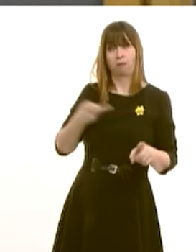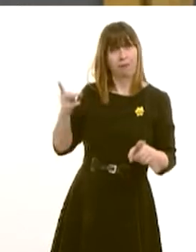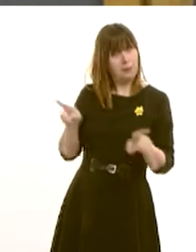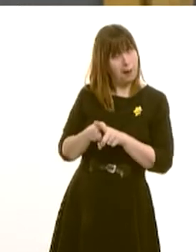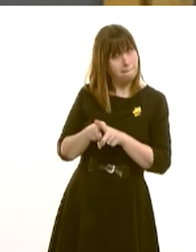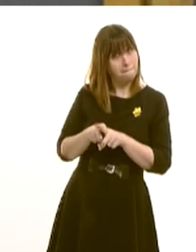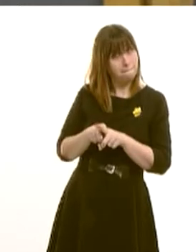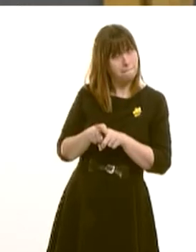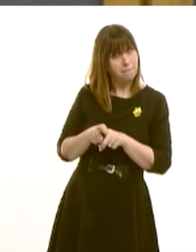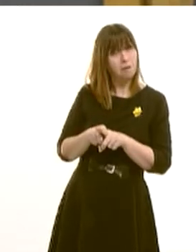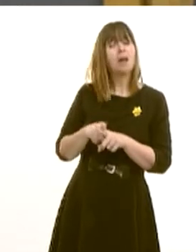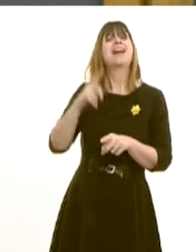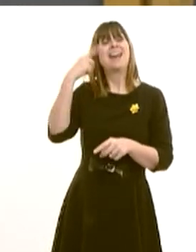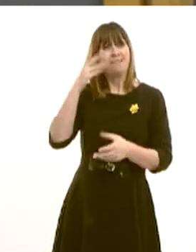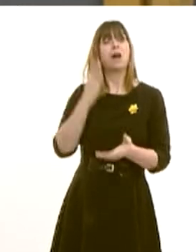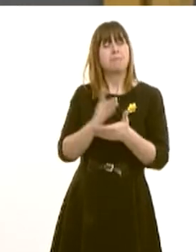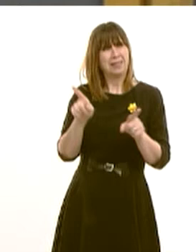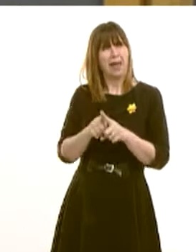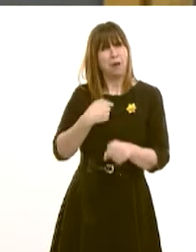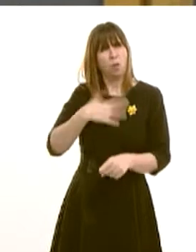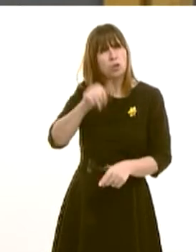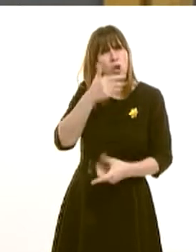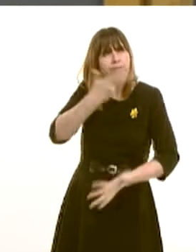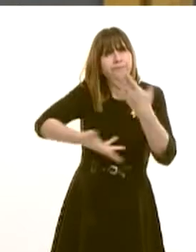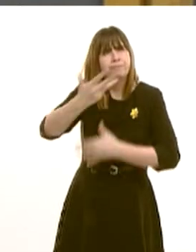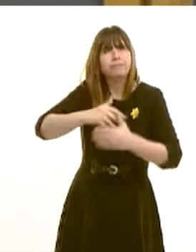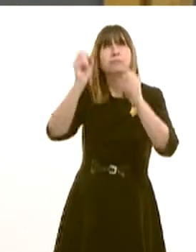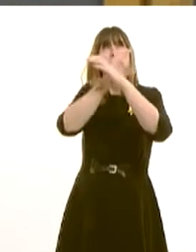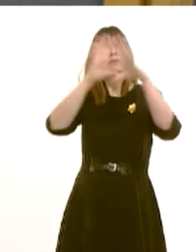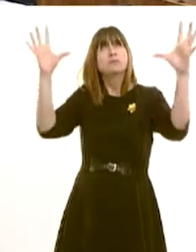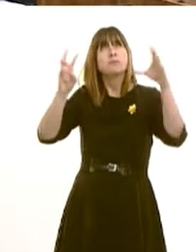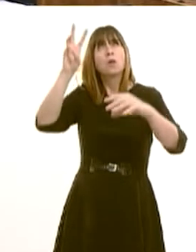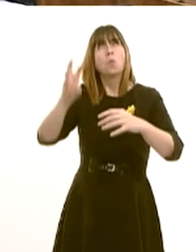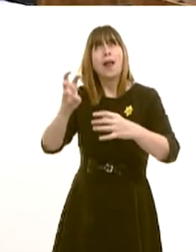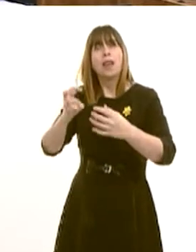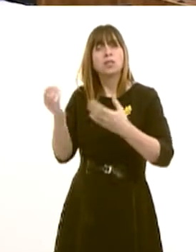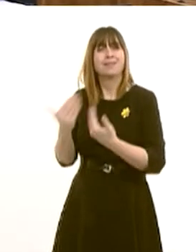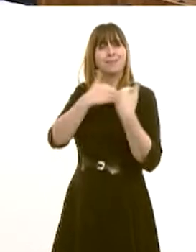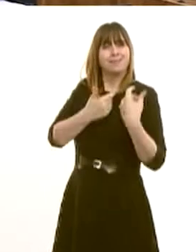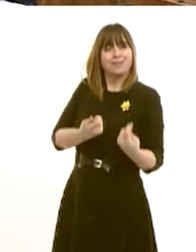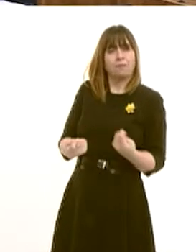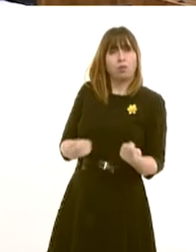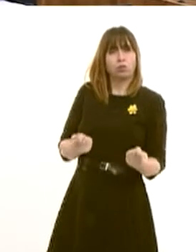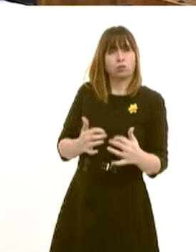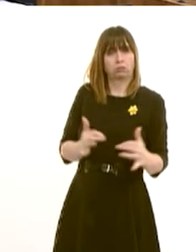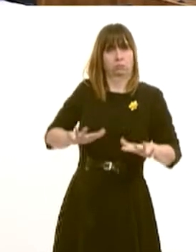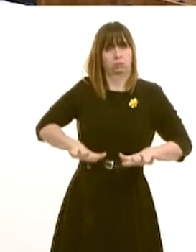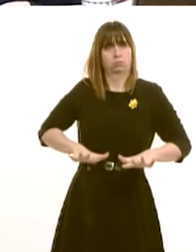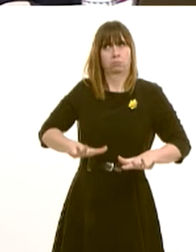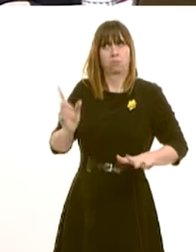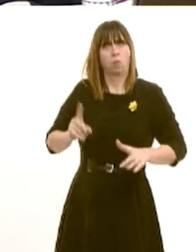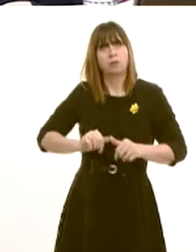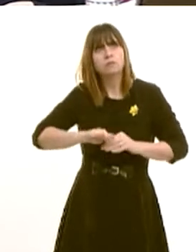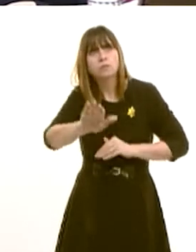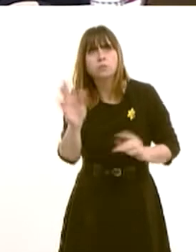tell us, please, what exactly is your vision for the next stage of Welsh devolution? Well, first of all, I'd remind the Leader of Plaid Cymru that